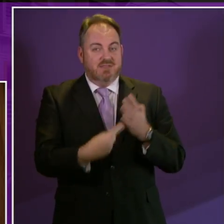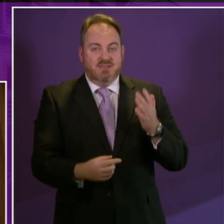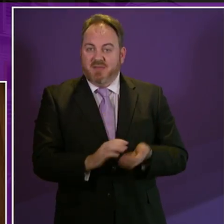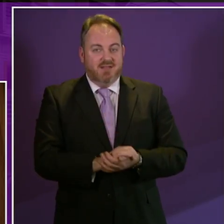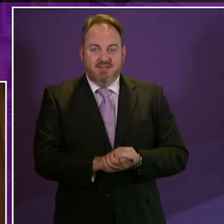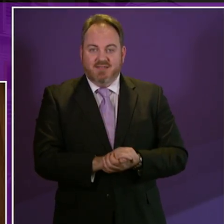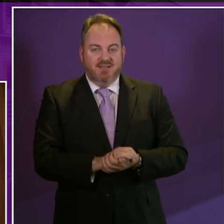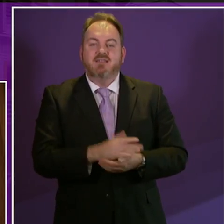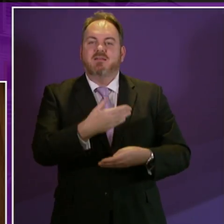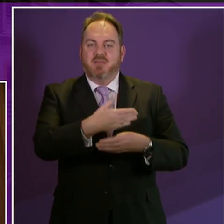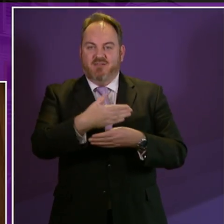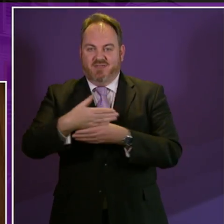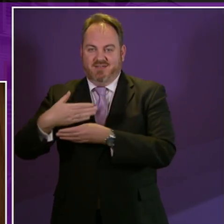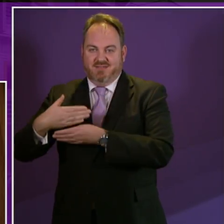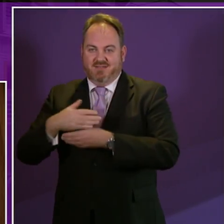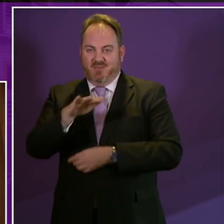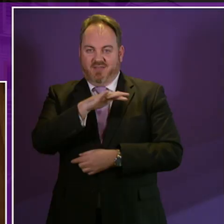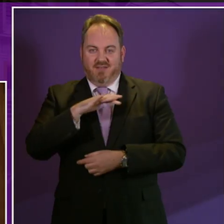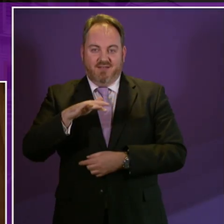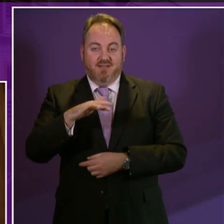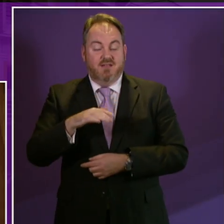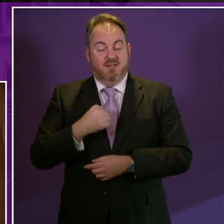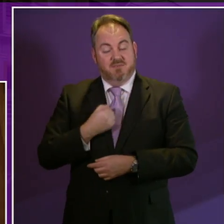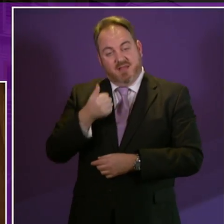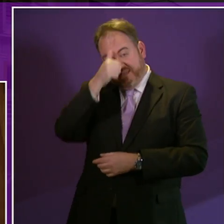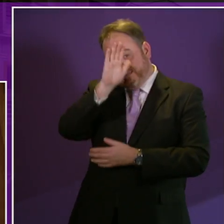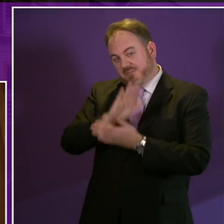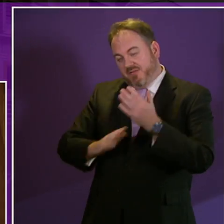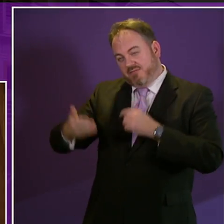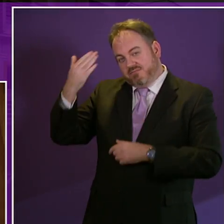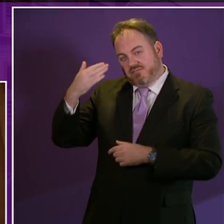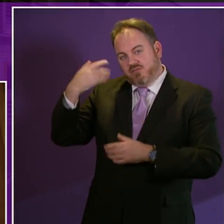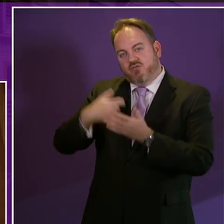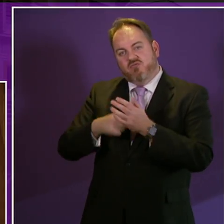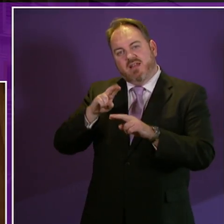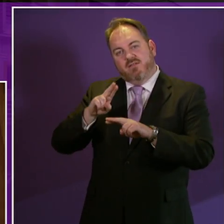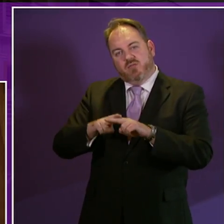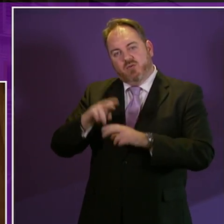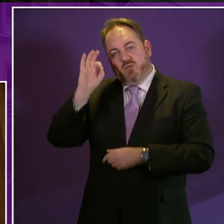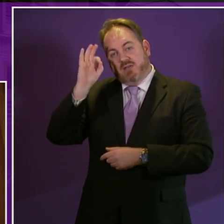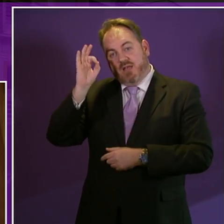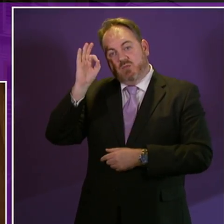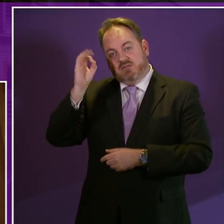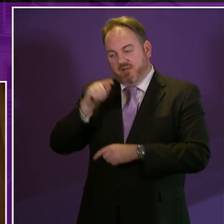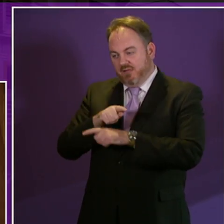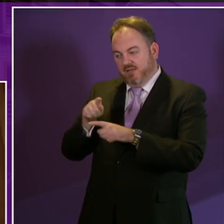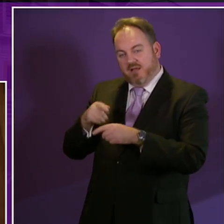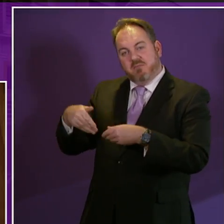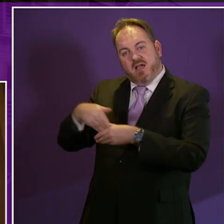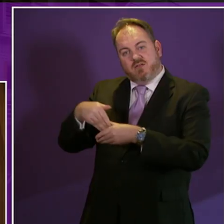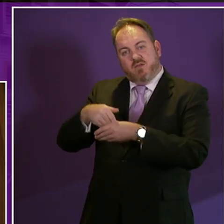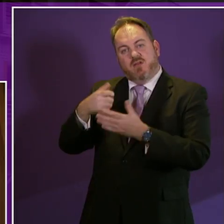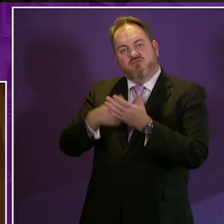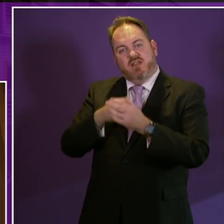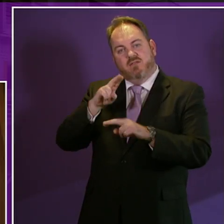the actual problem. And during my time as a councillor on Remshire Council, I also became a member, and I still am to this day, of the Remshire Access